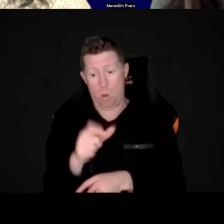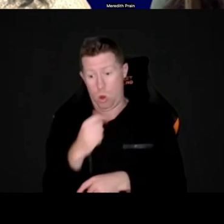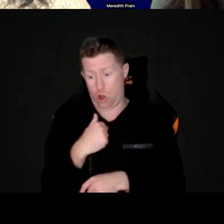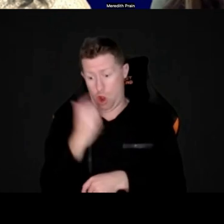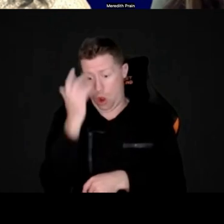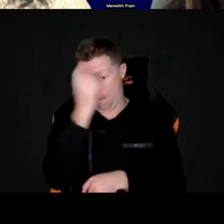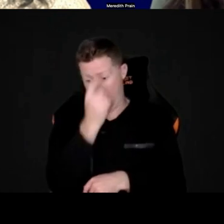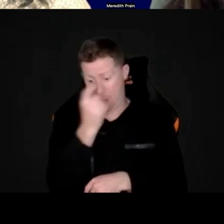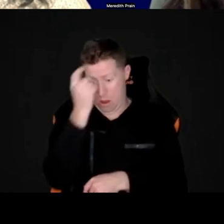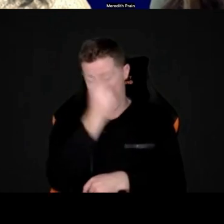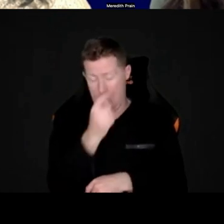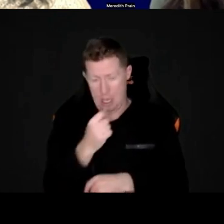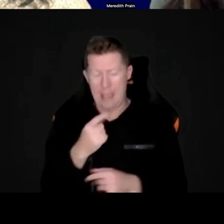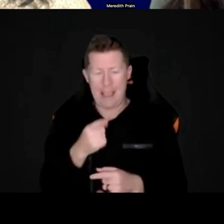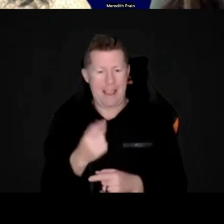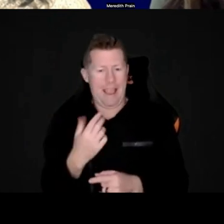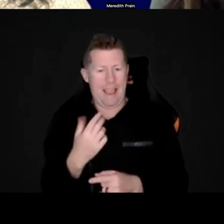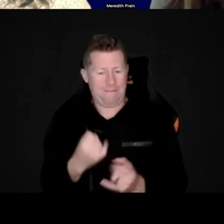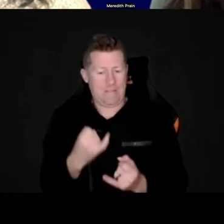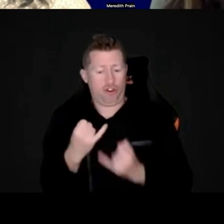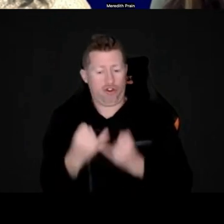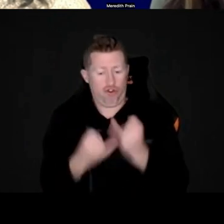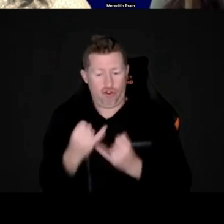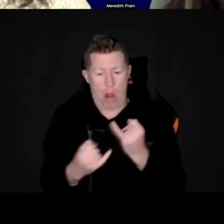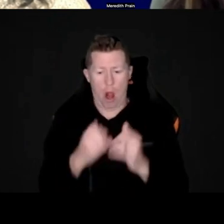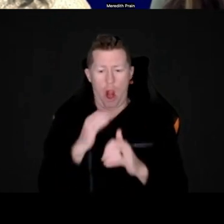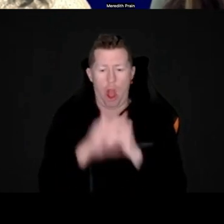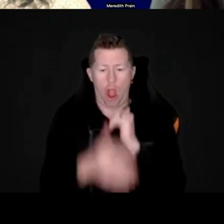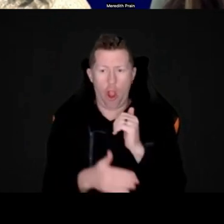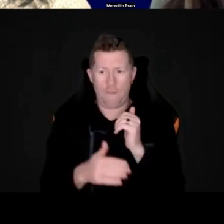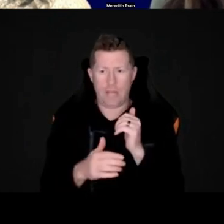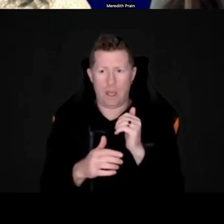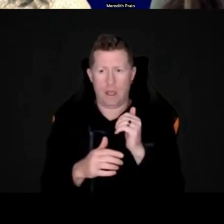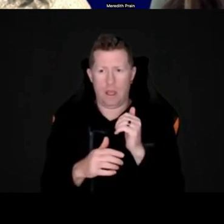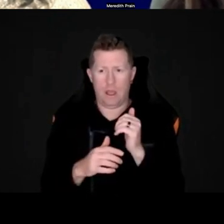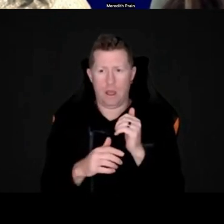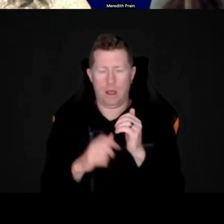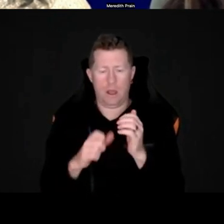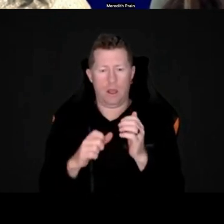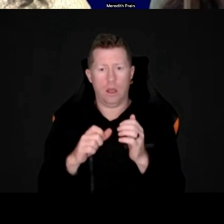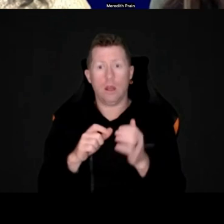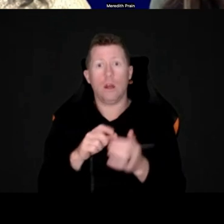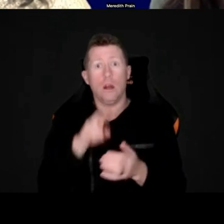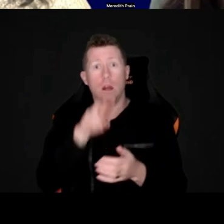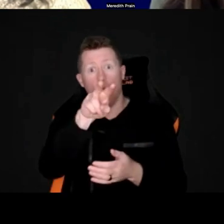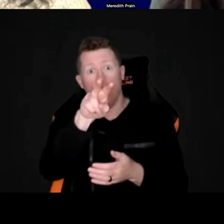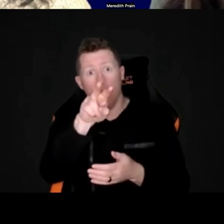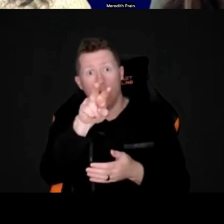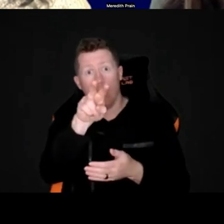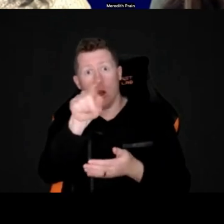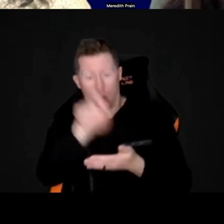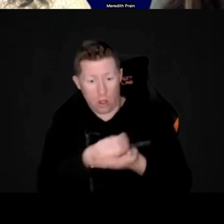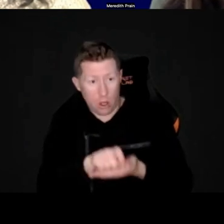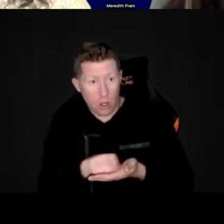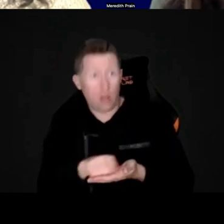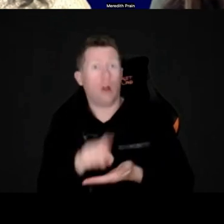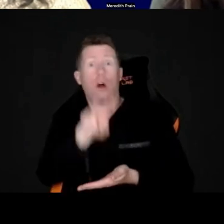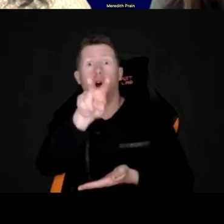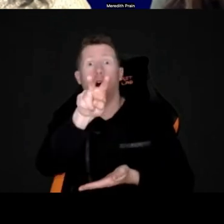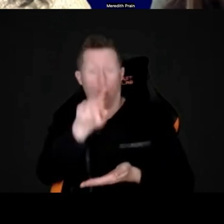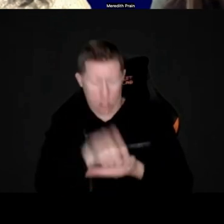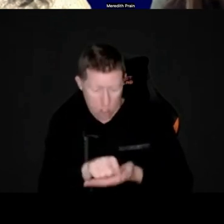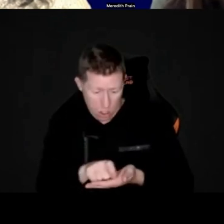is struggling with copying from the board and really